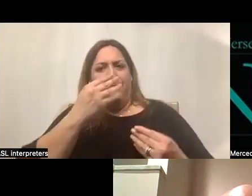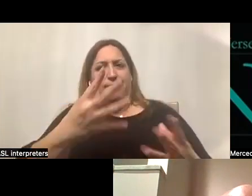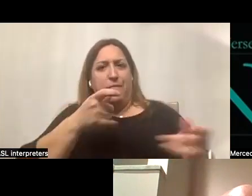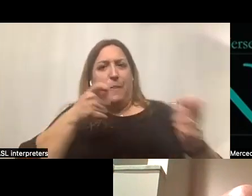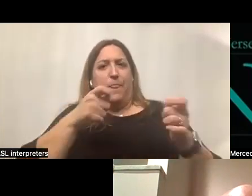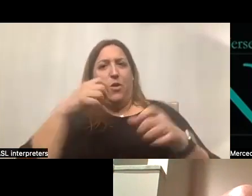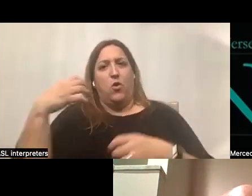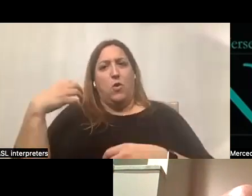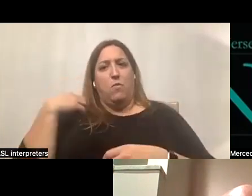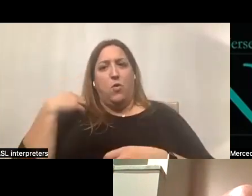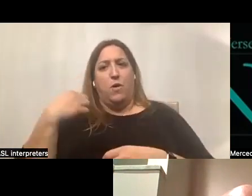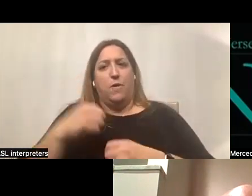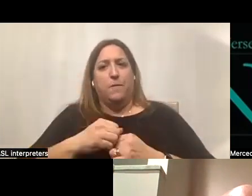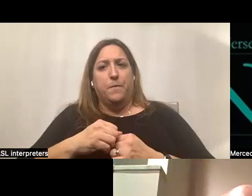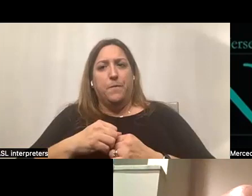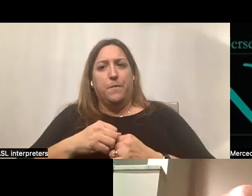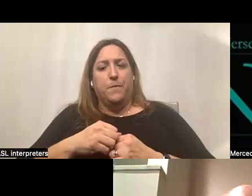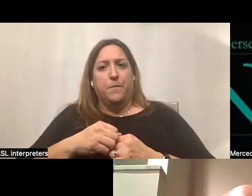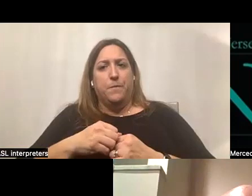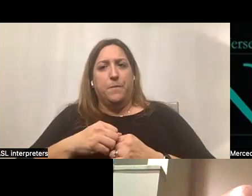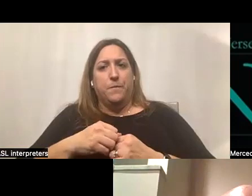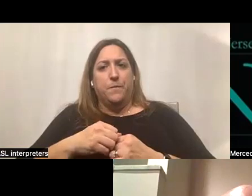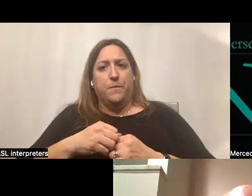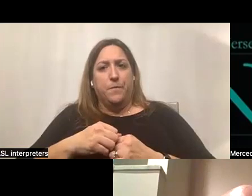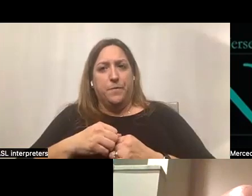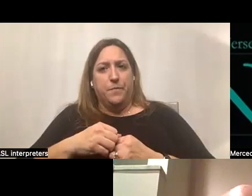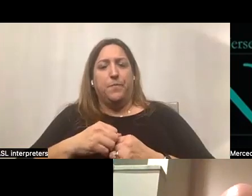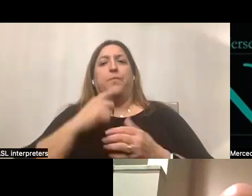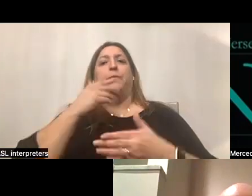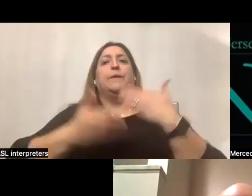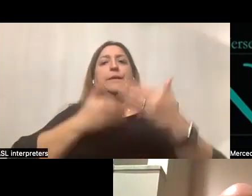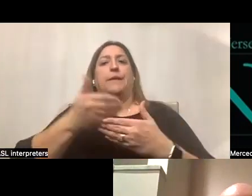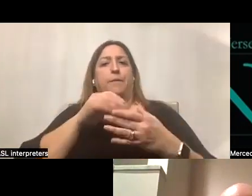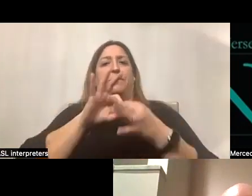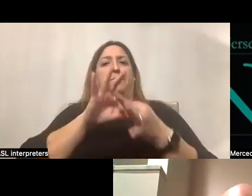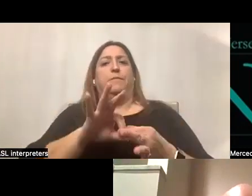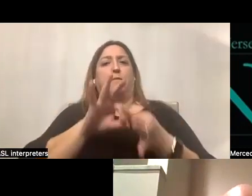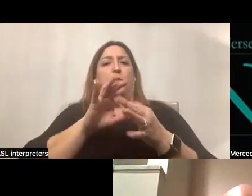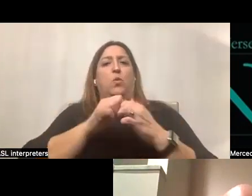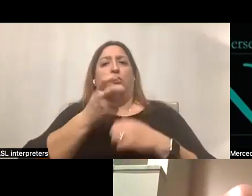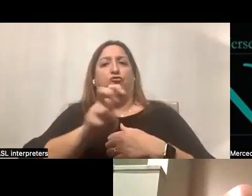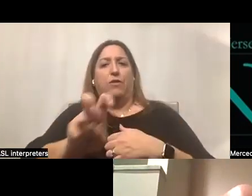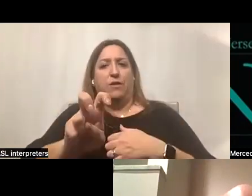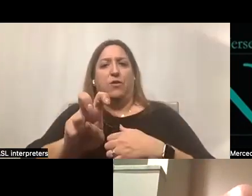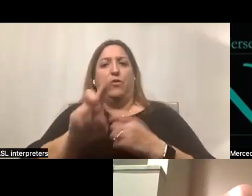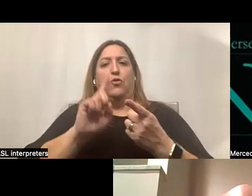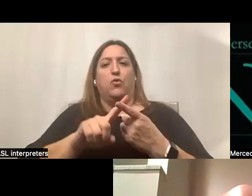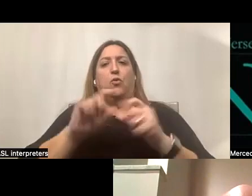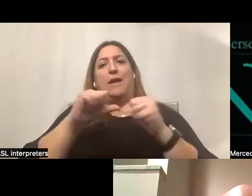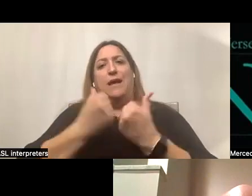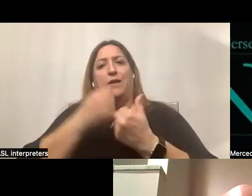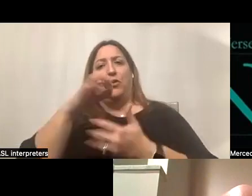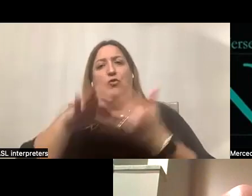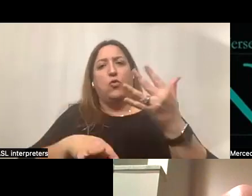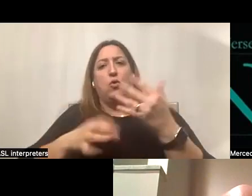steps associated with transitioning into agency of choice, which